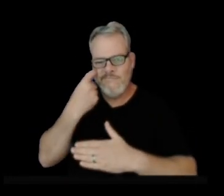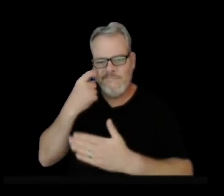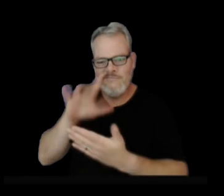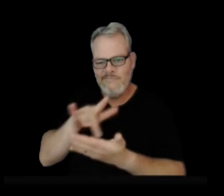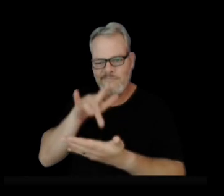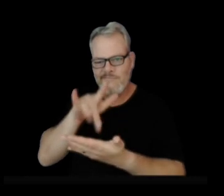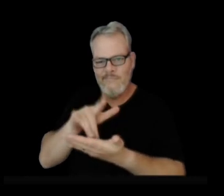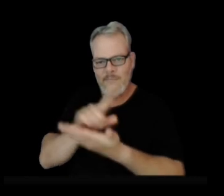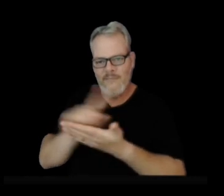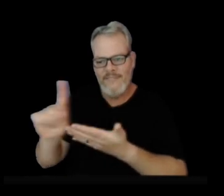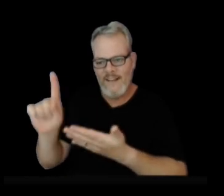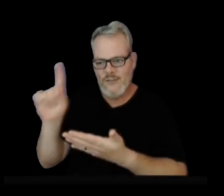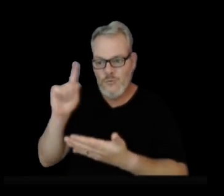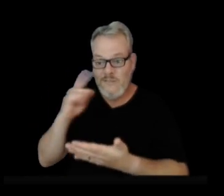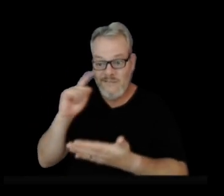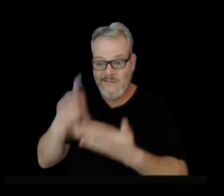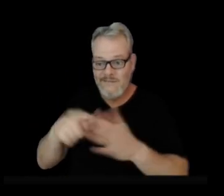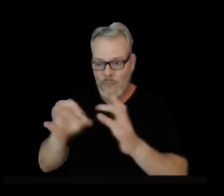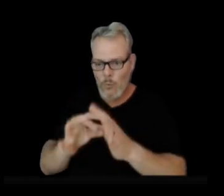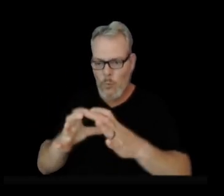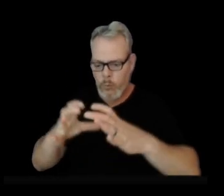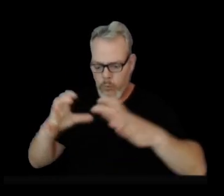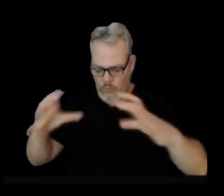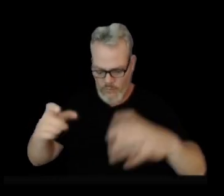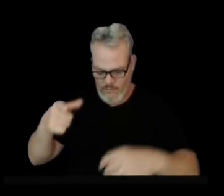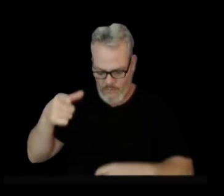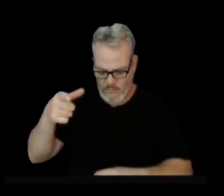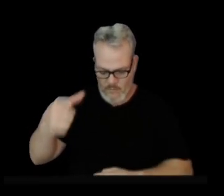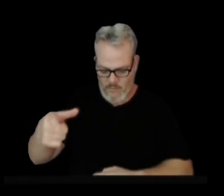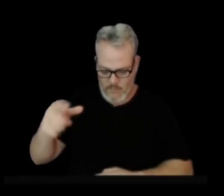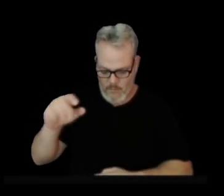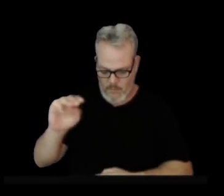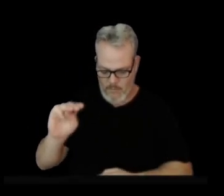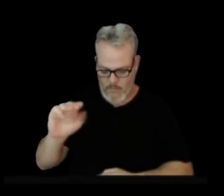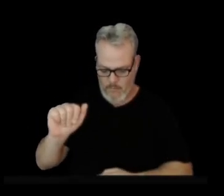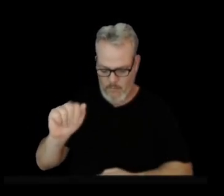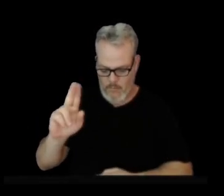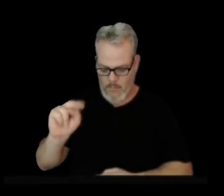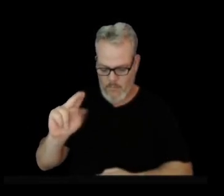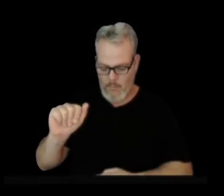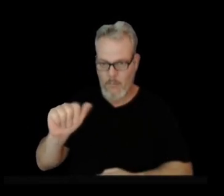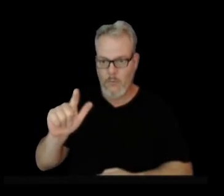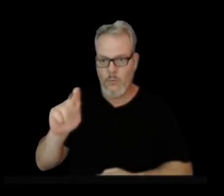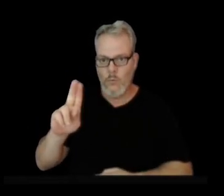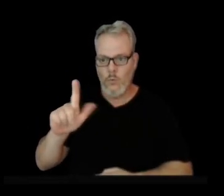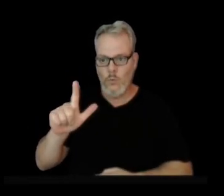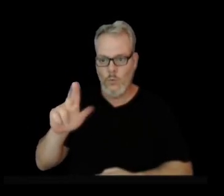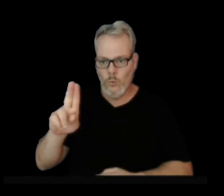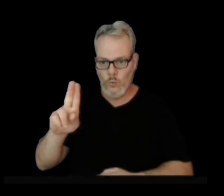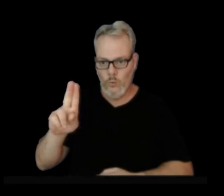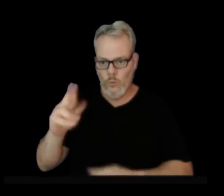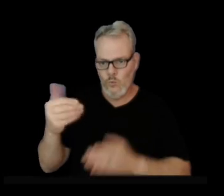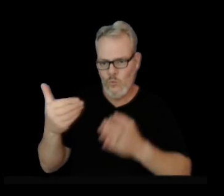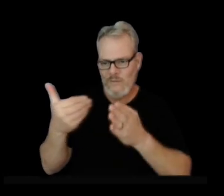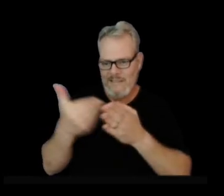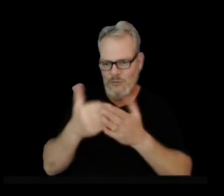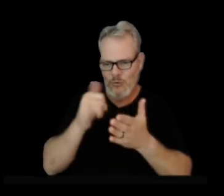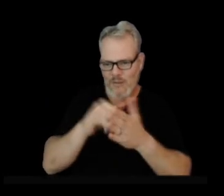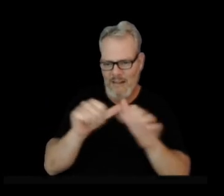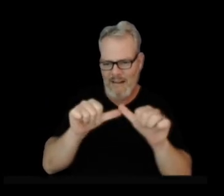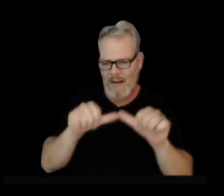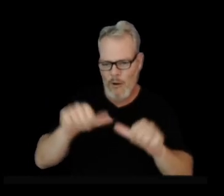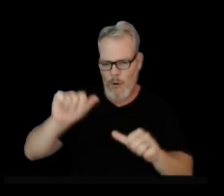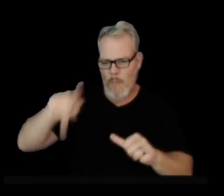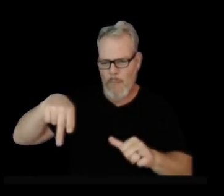in the area around Mauna'ulu Crater, next to Powahi Crater as well, right along this turn in the rift